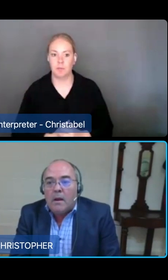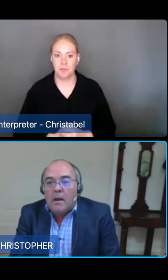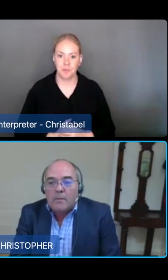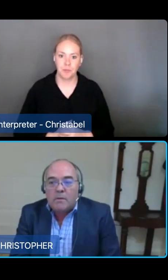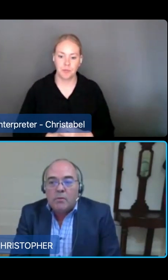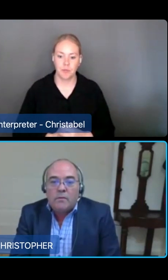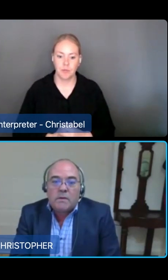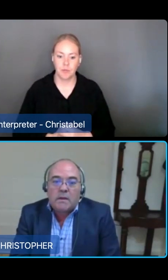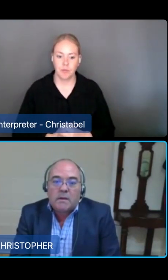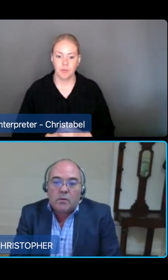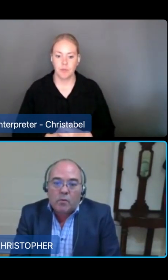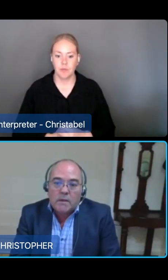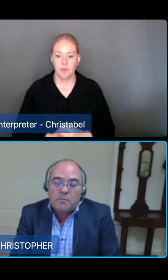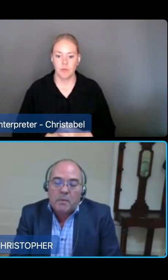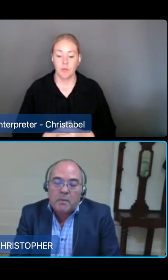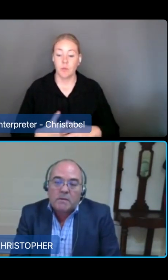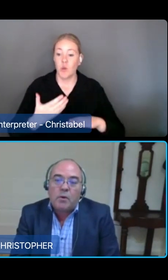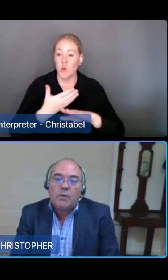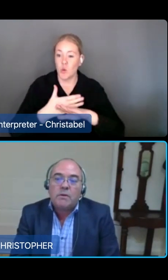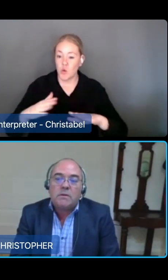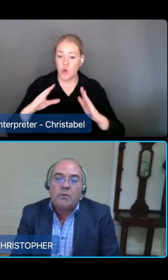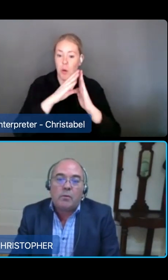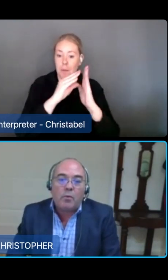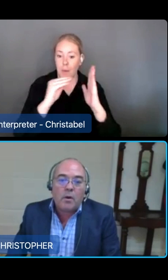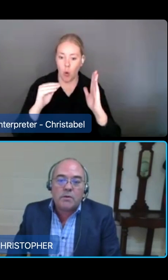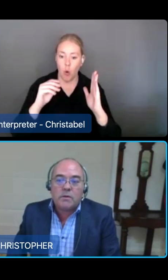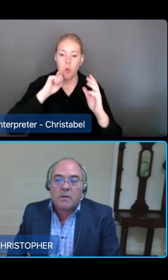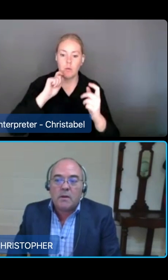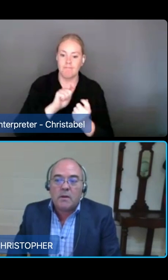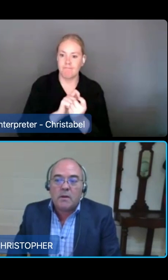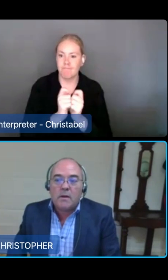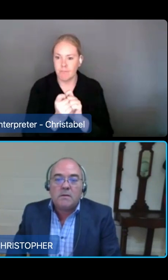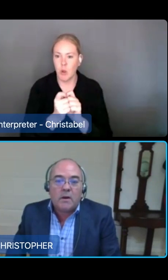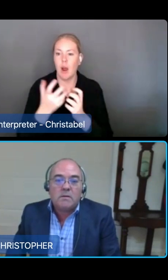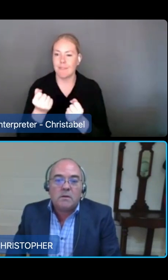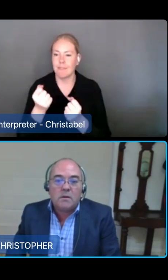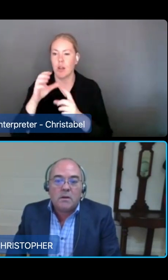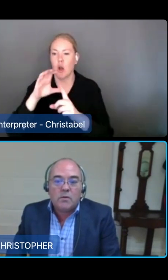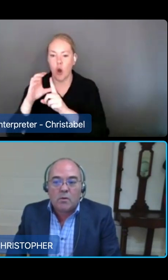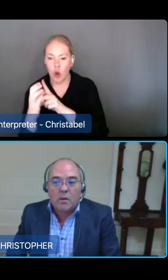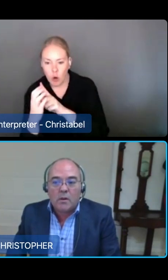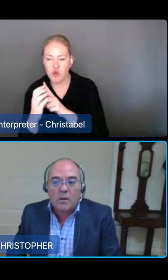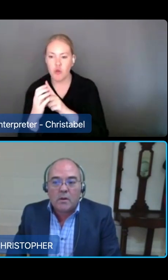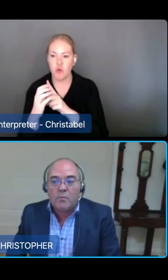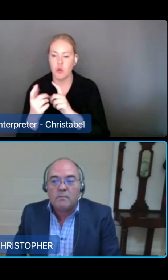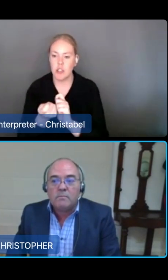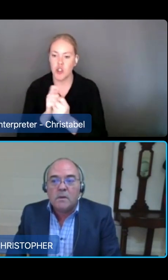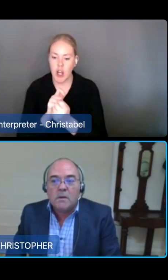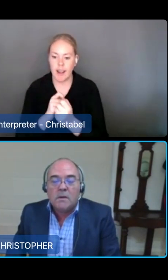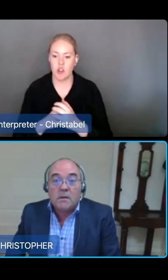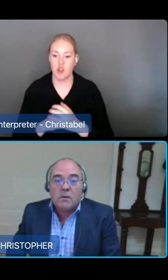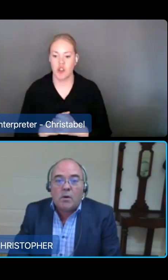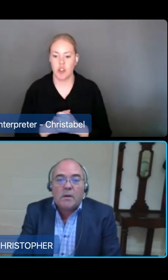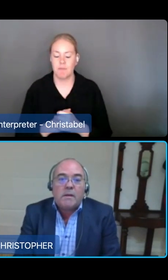It aims to move the sector to a rights-based and person-centred approach that incentivises continuous quality improvement.